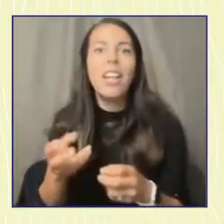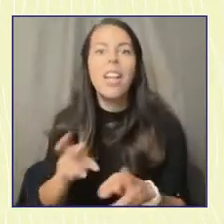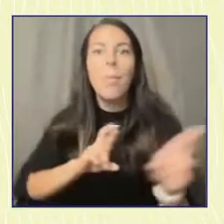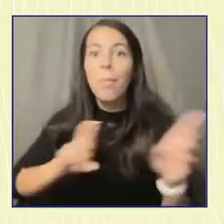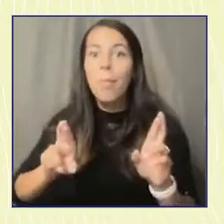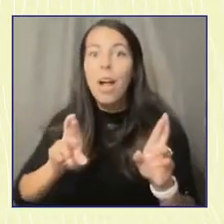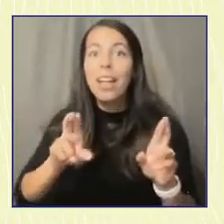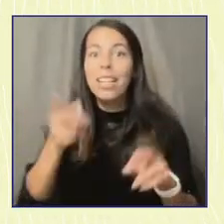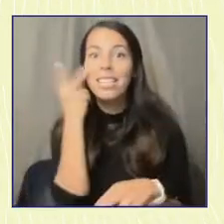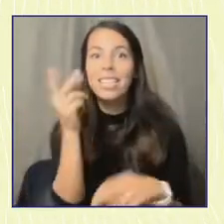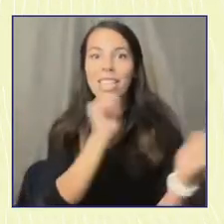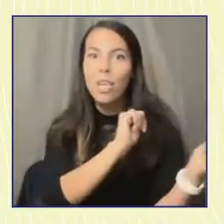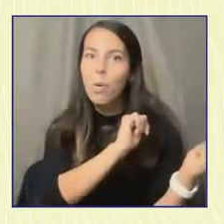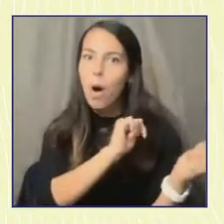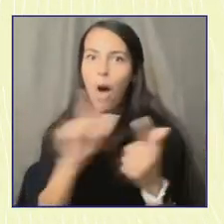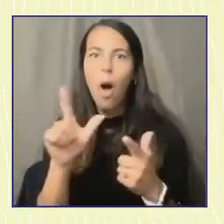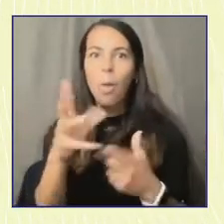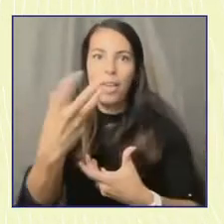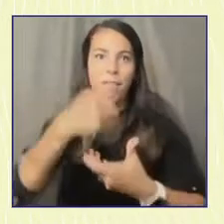be a part of our movement.